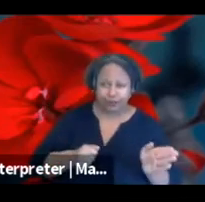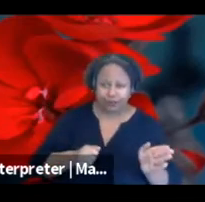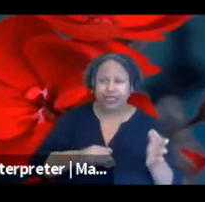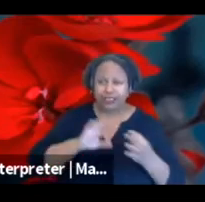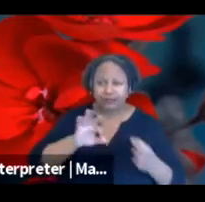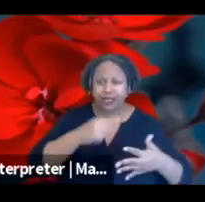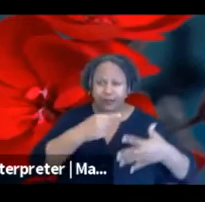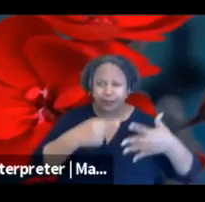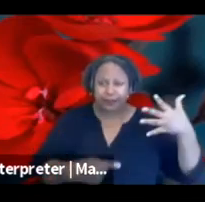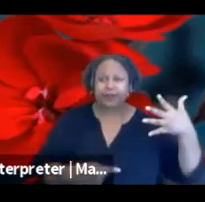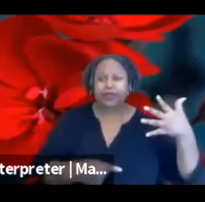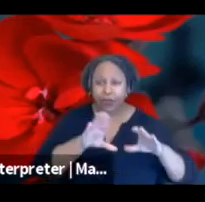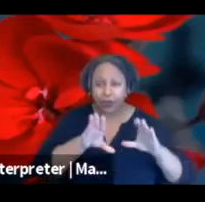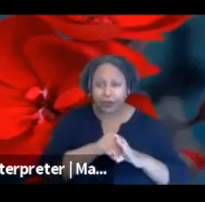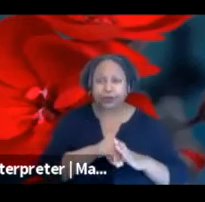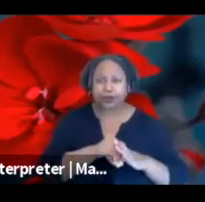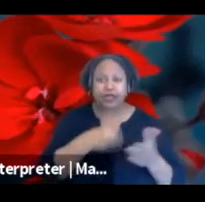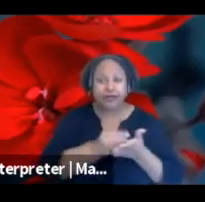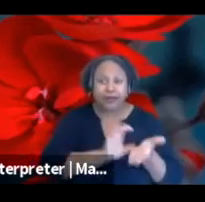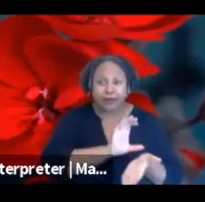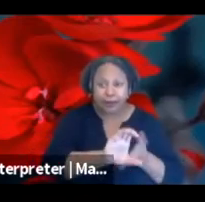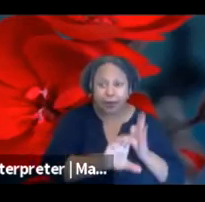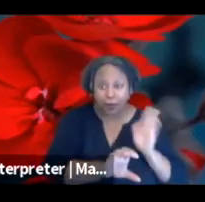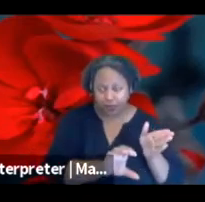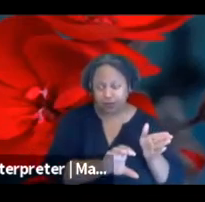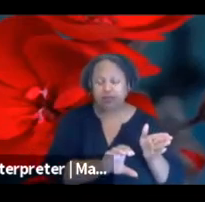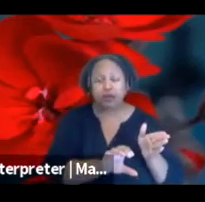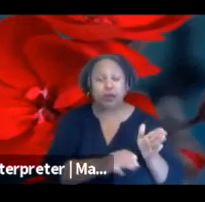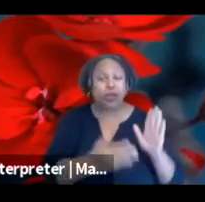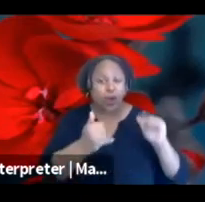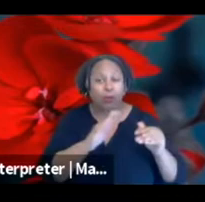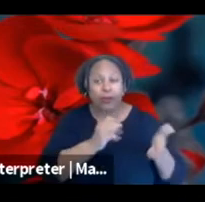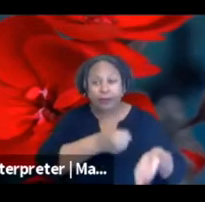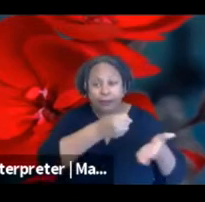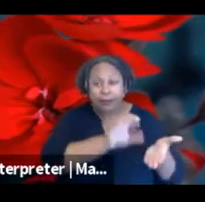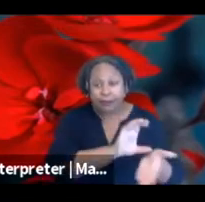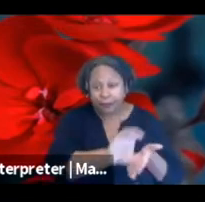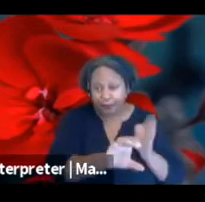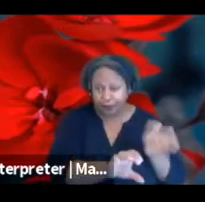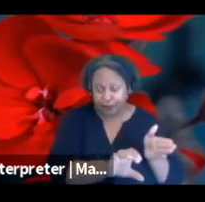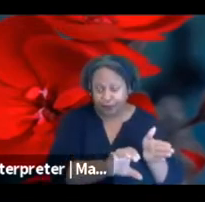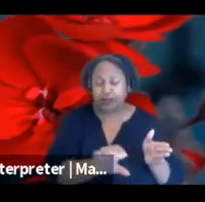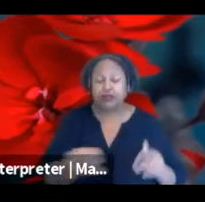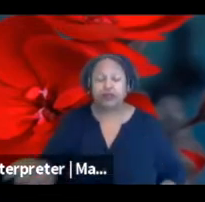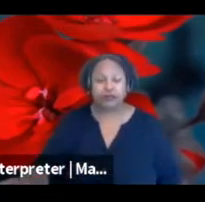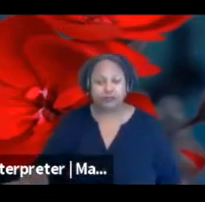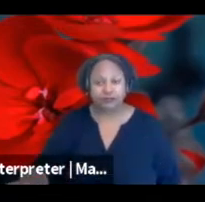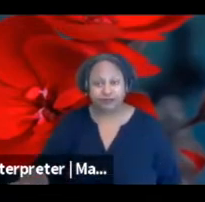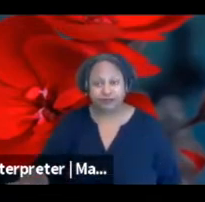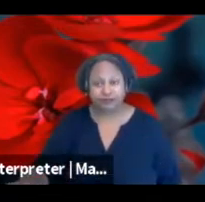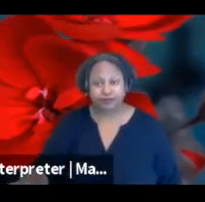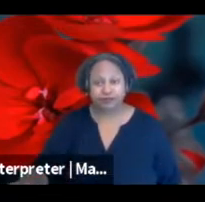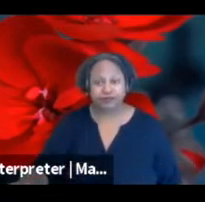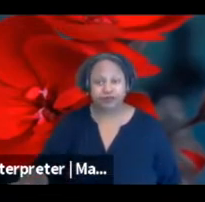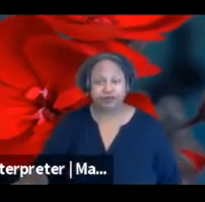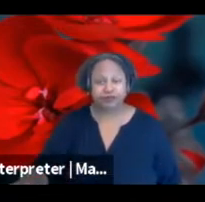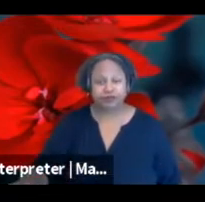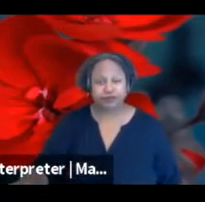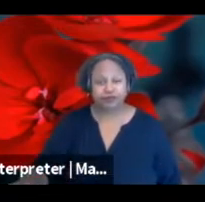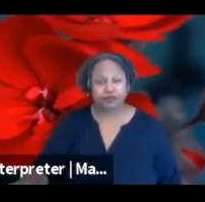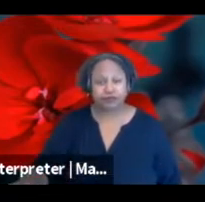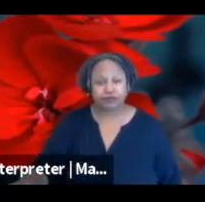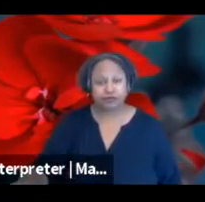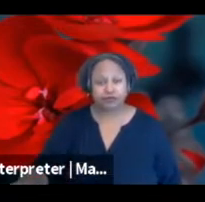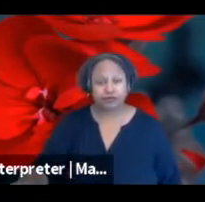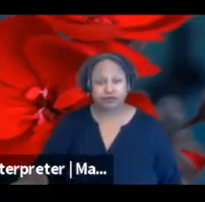components, what they fund or what we're hoping to fund through these components, and different ways that